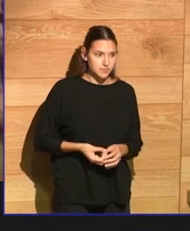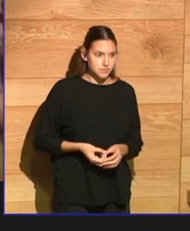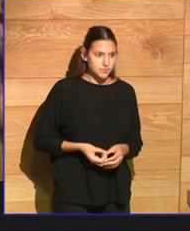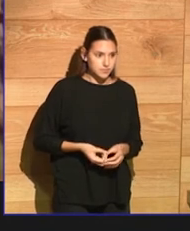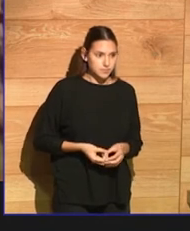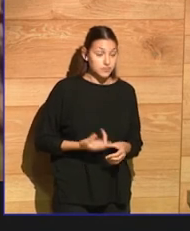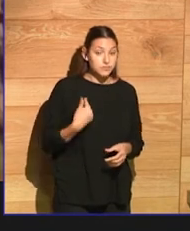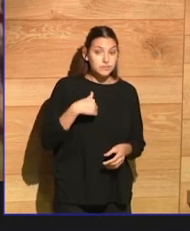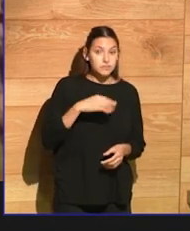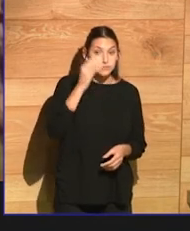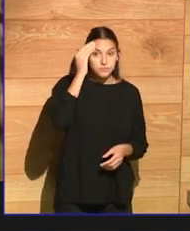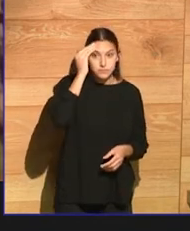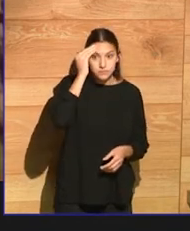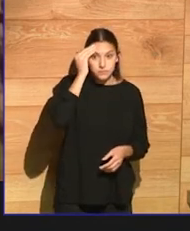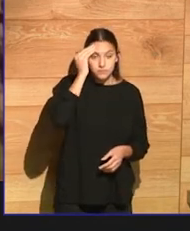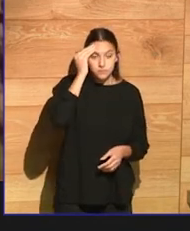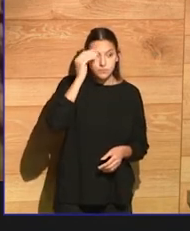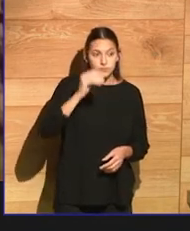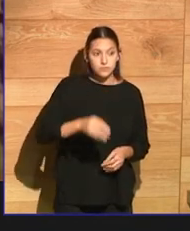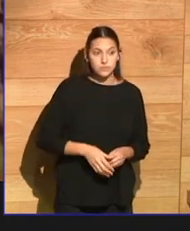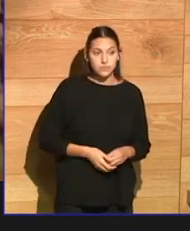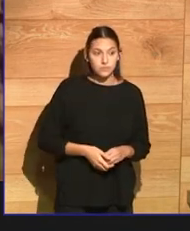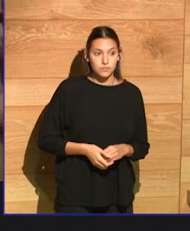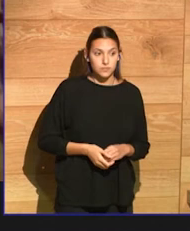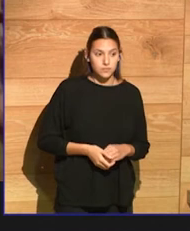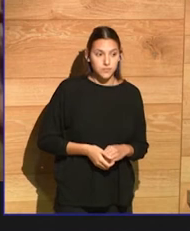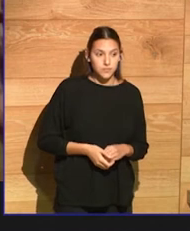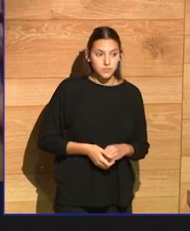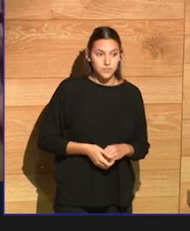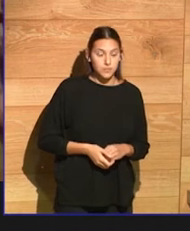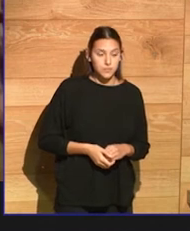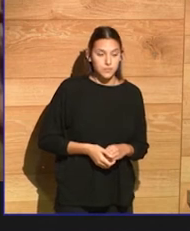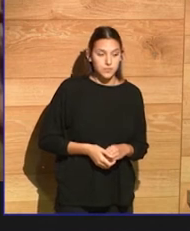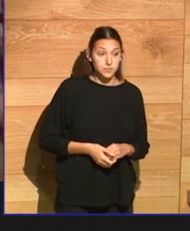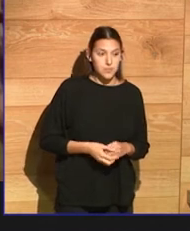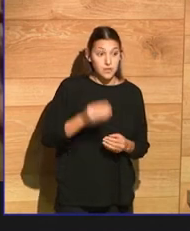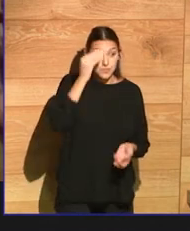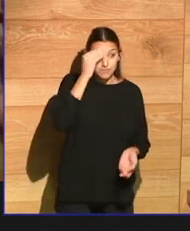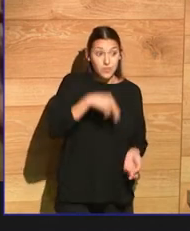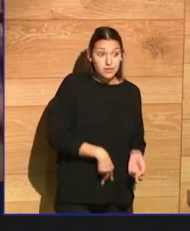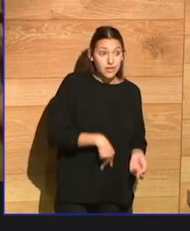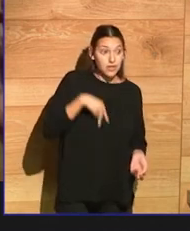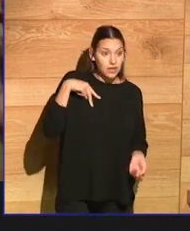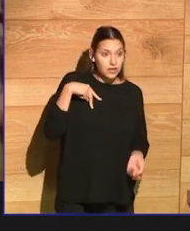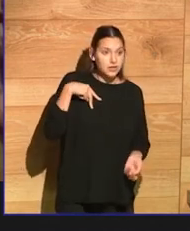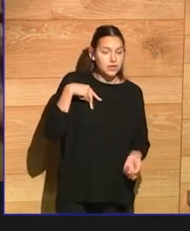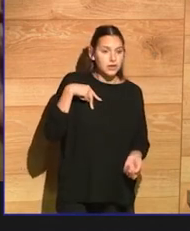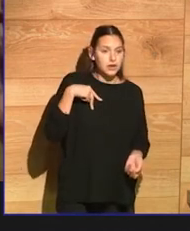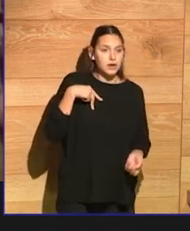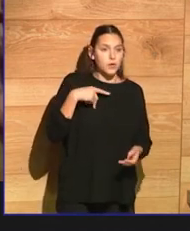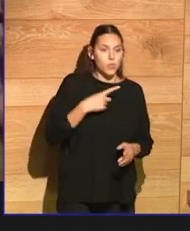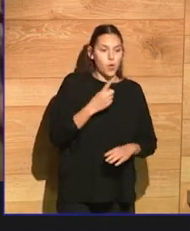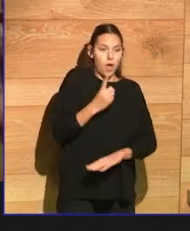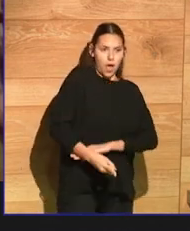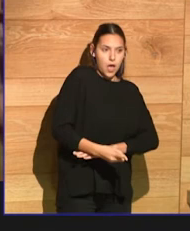I think overall, you could establish authority, and I can only talk about books. It used to be you